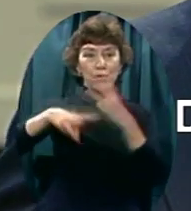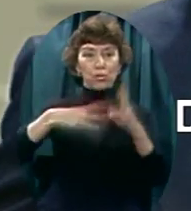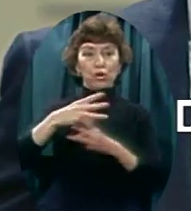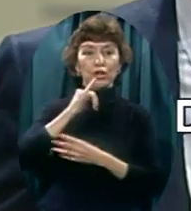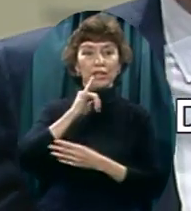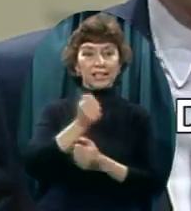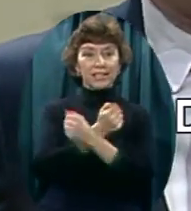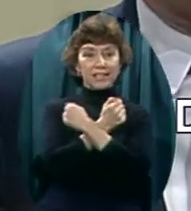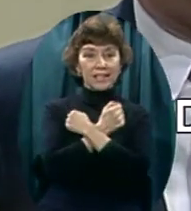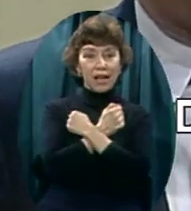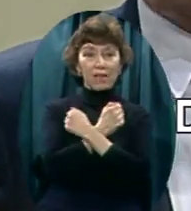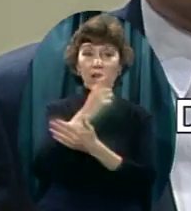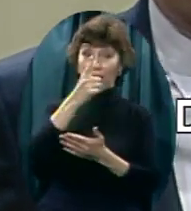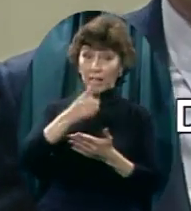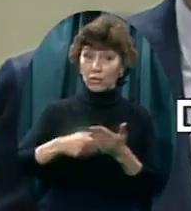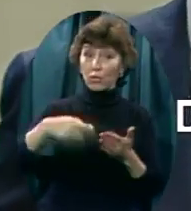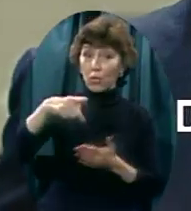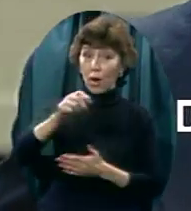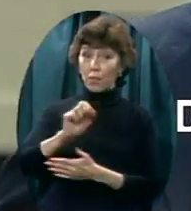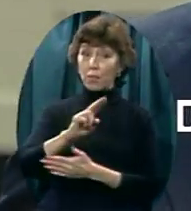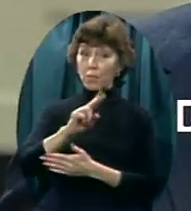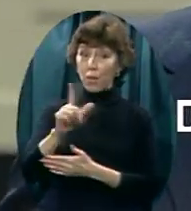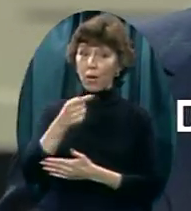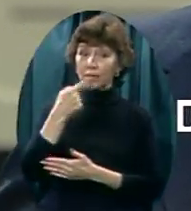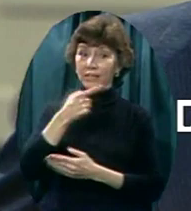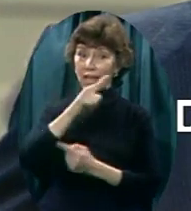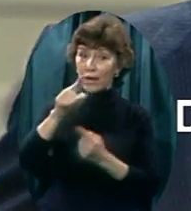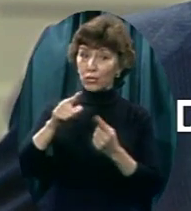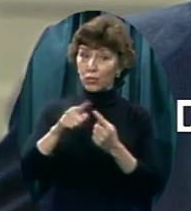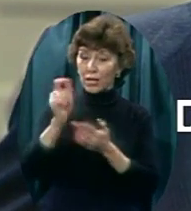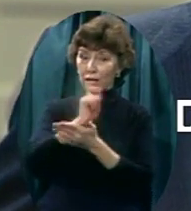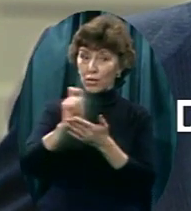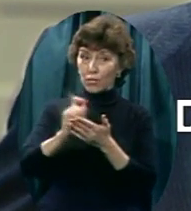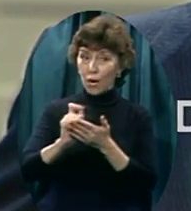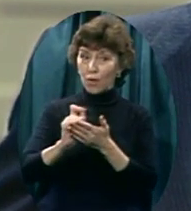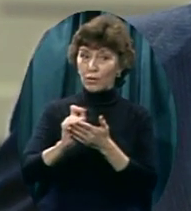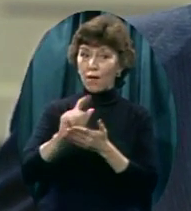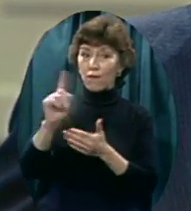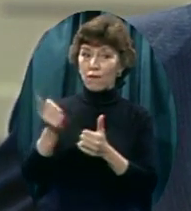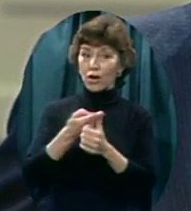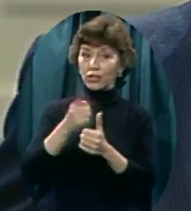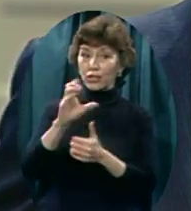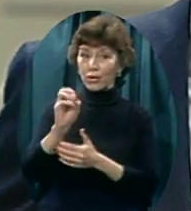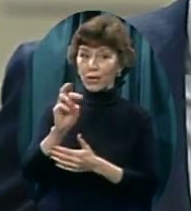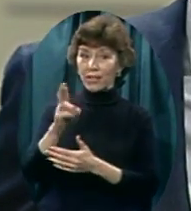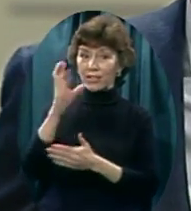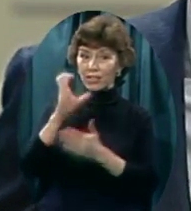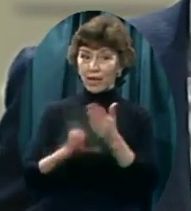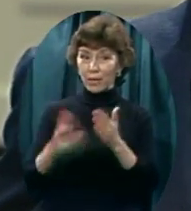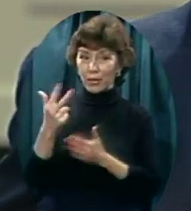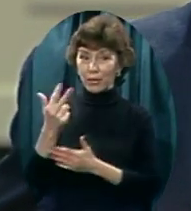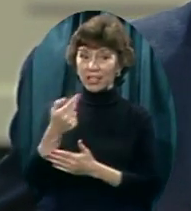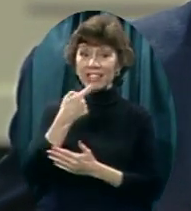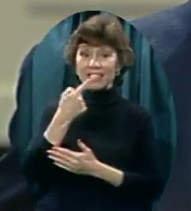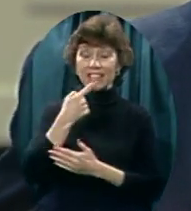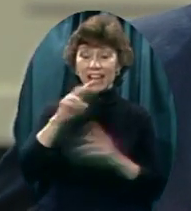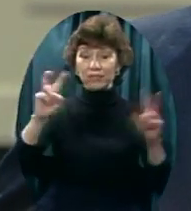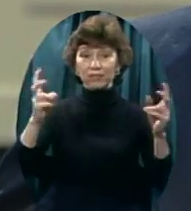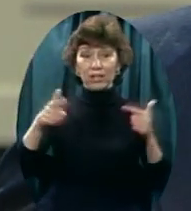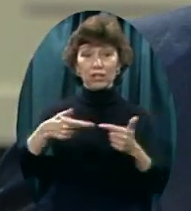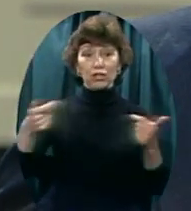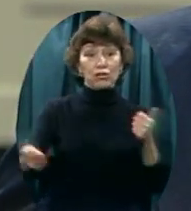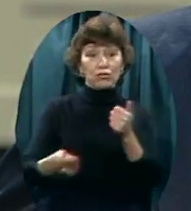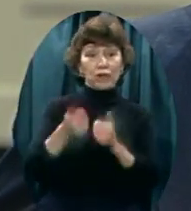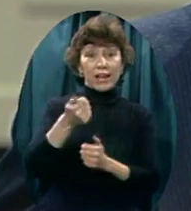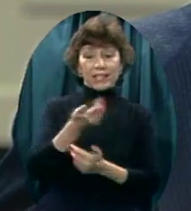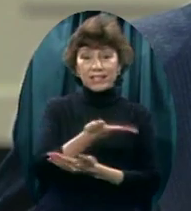he wrote the 13th chapter of 1 Corinthians. The greatest of these is love. That is my